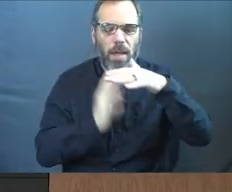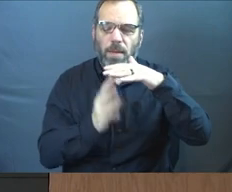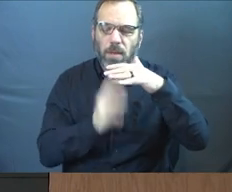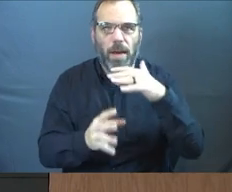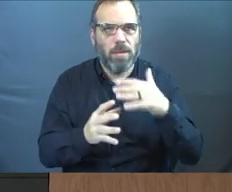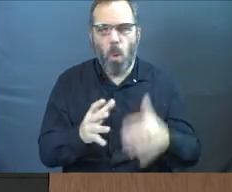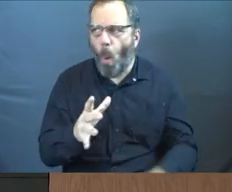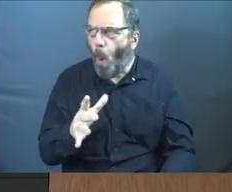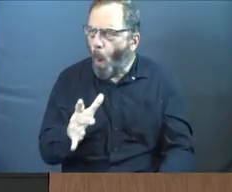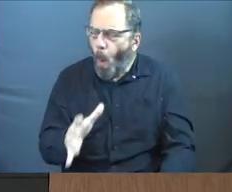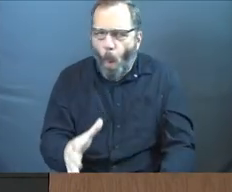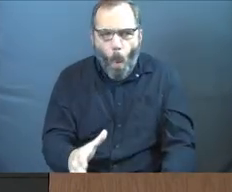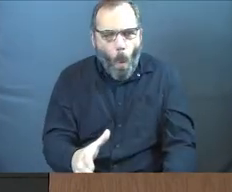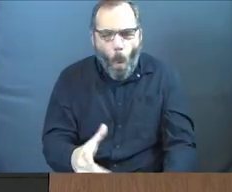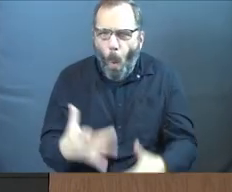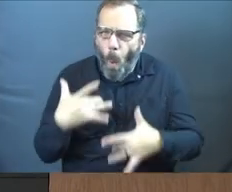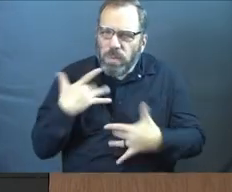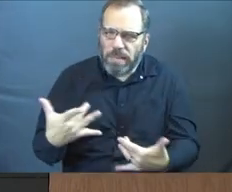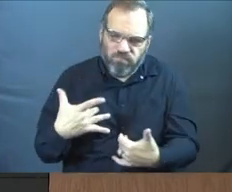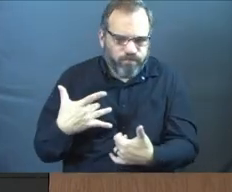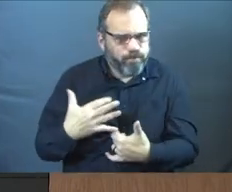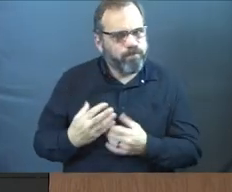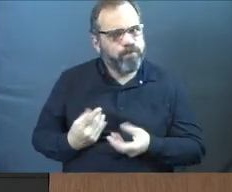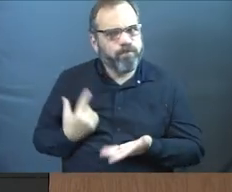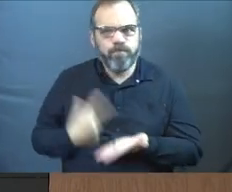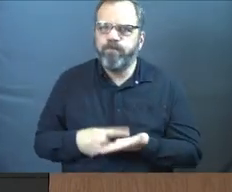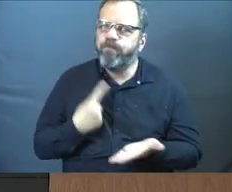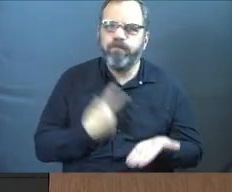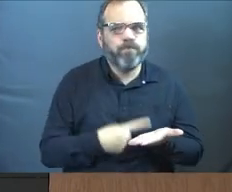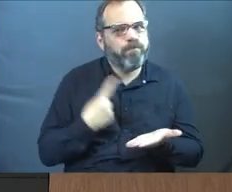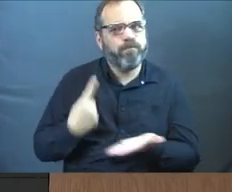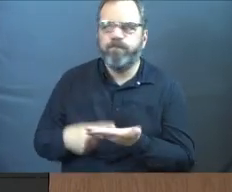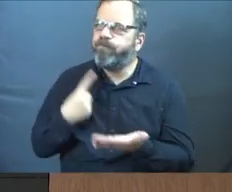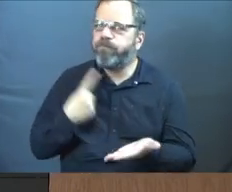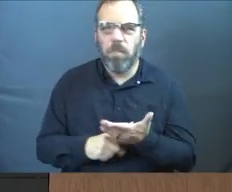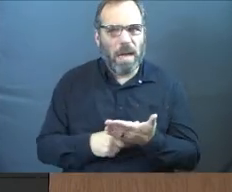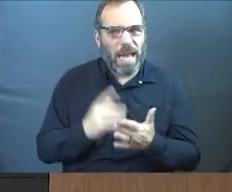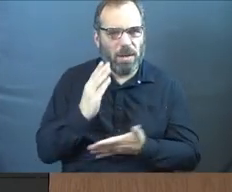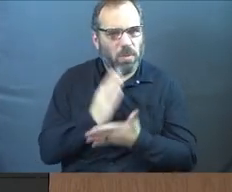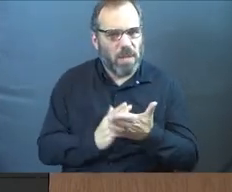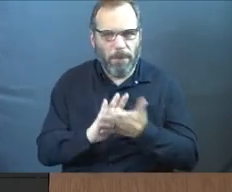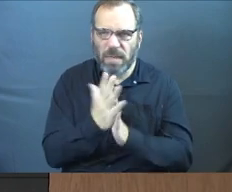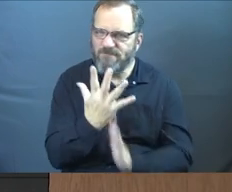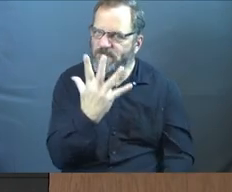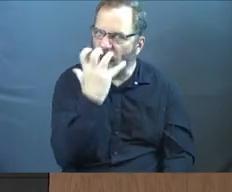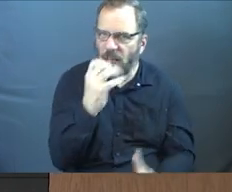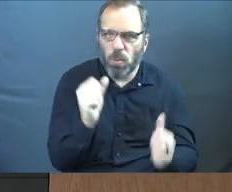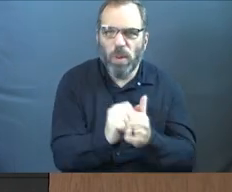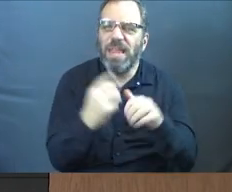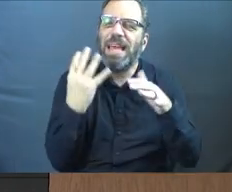-button issue right now. I know some people get really fired up about this.